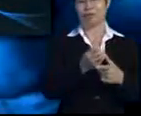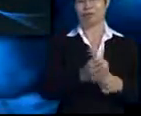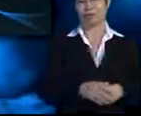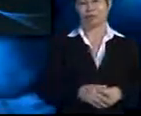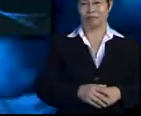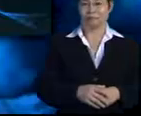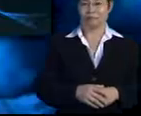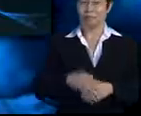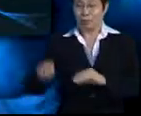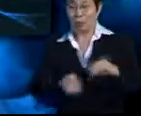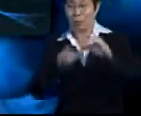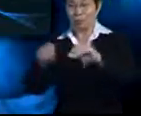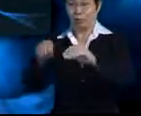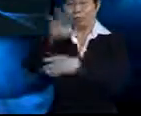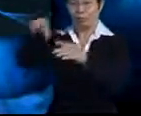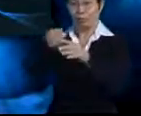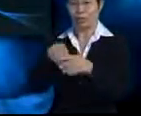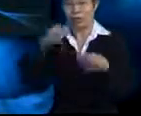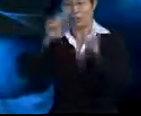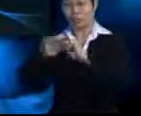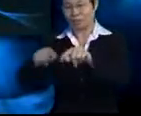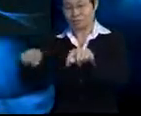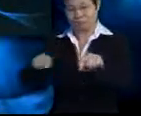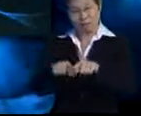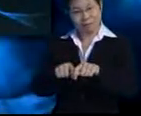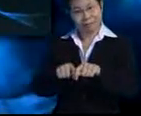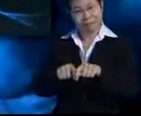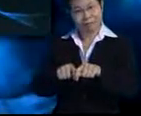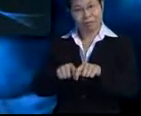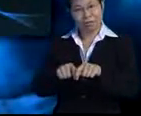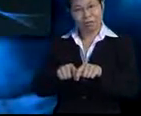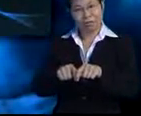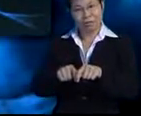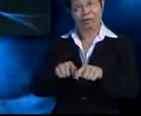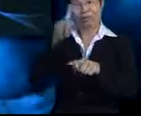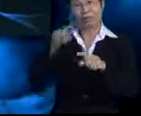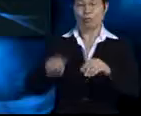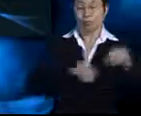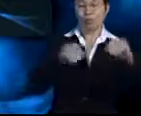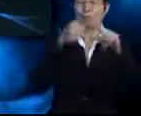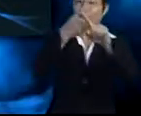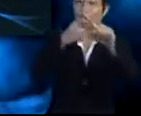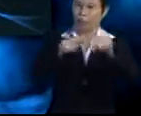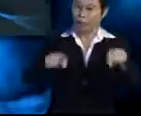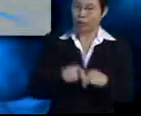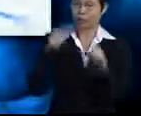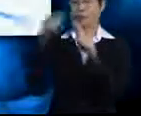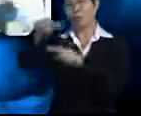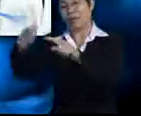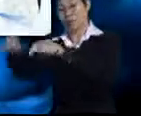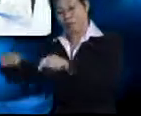Whereas, movement involves changing position or going from one place to another.